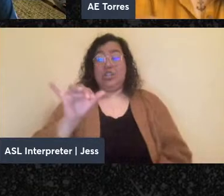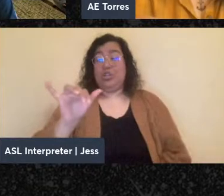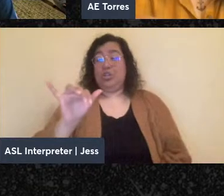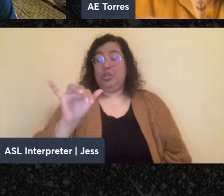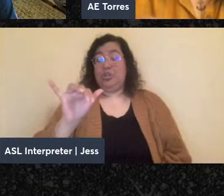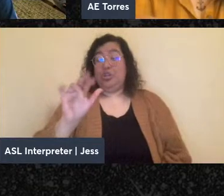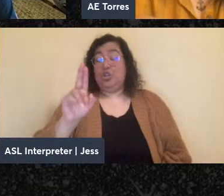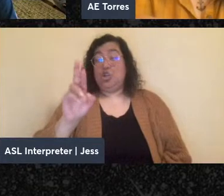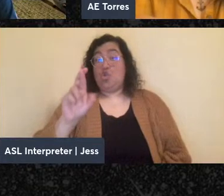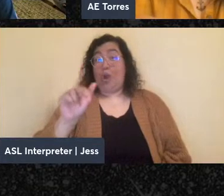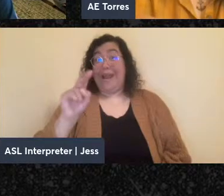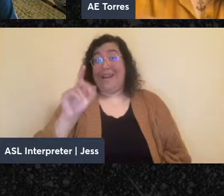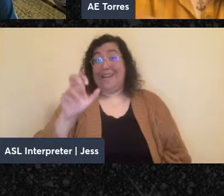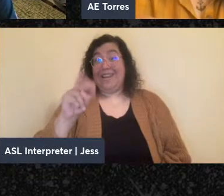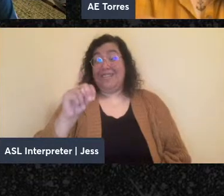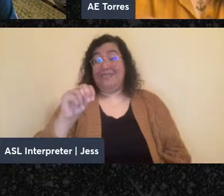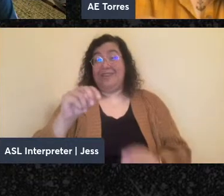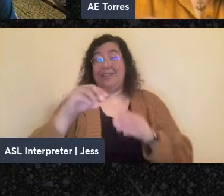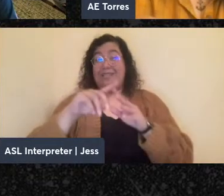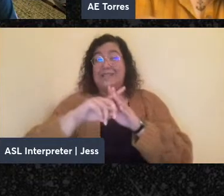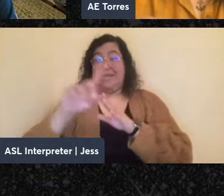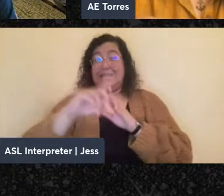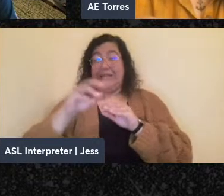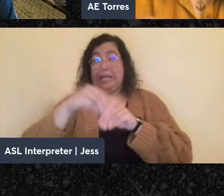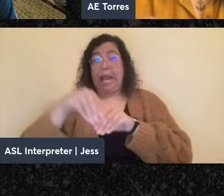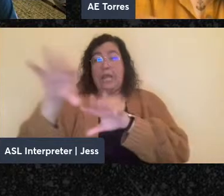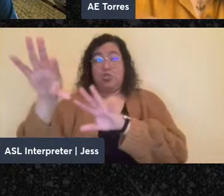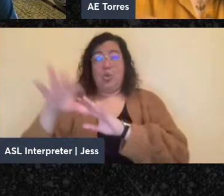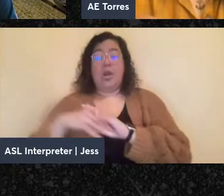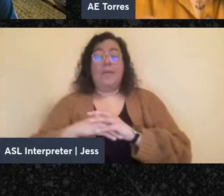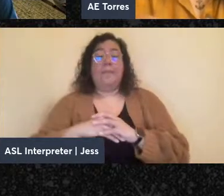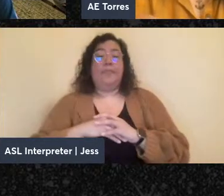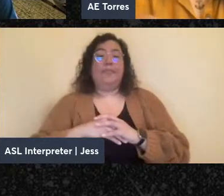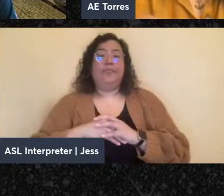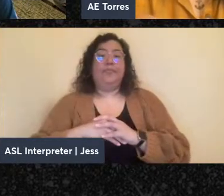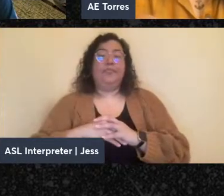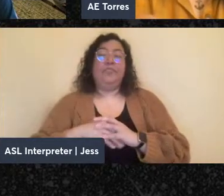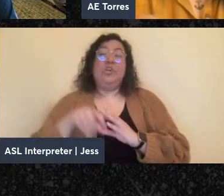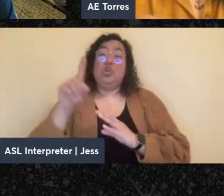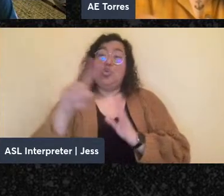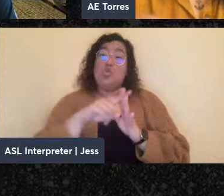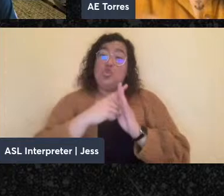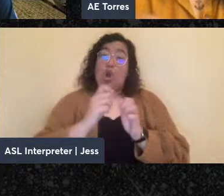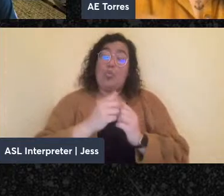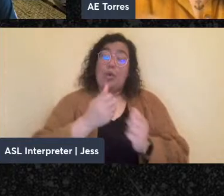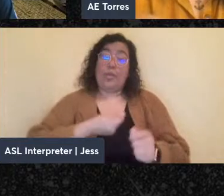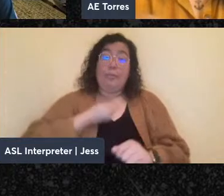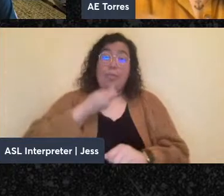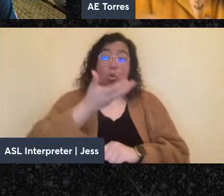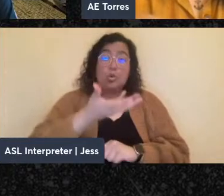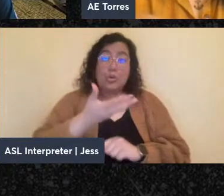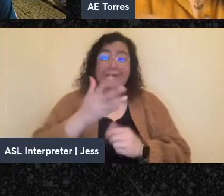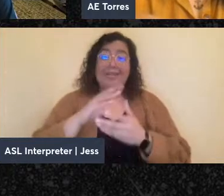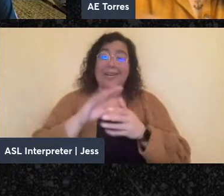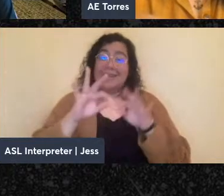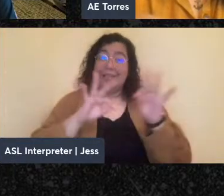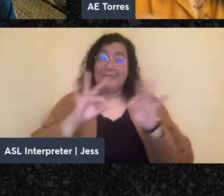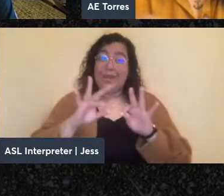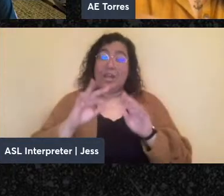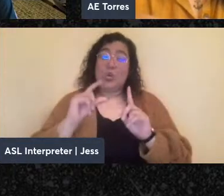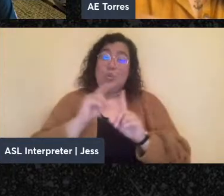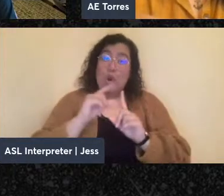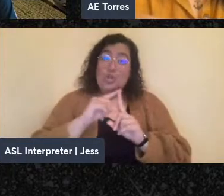the ways in which the poetry that you begin with, that words, language can both evoke